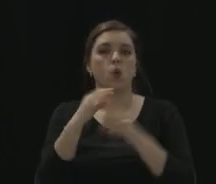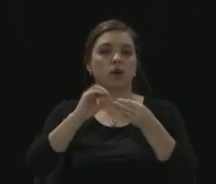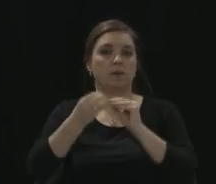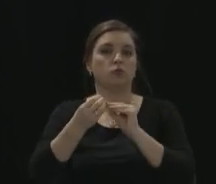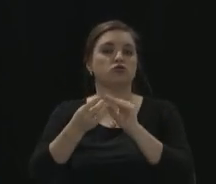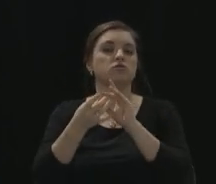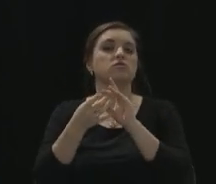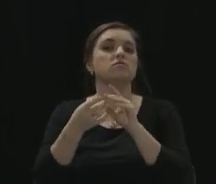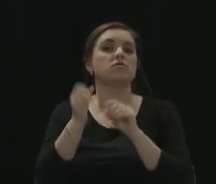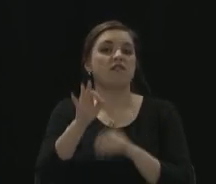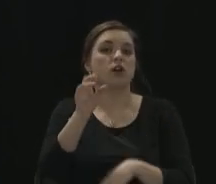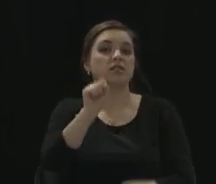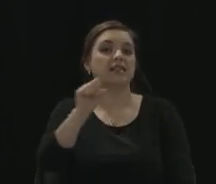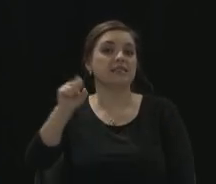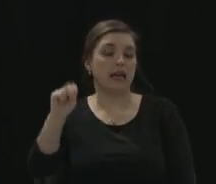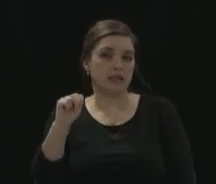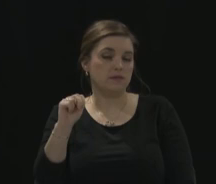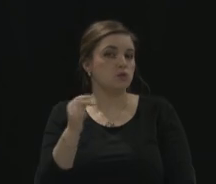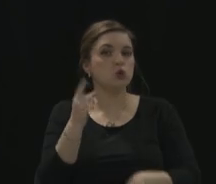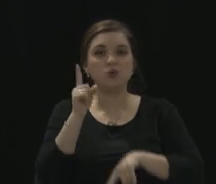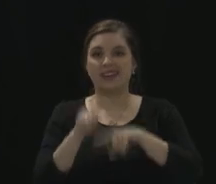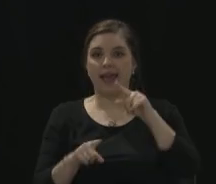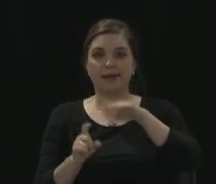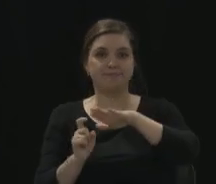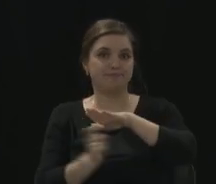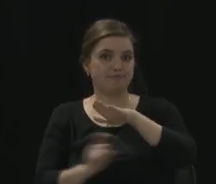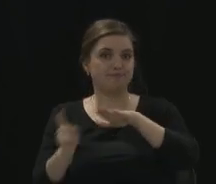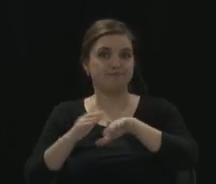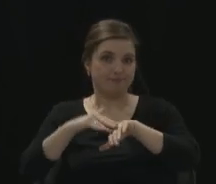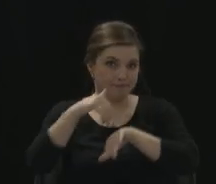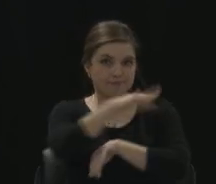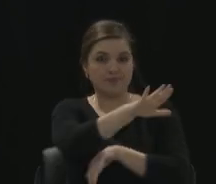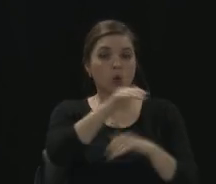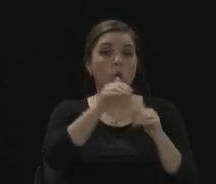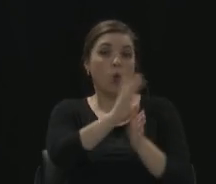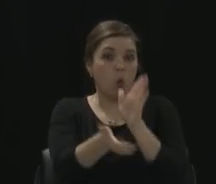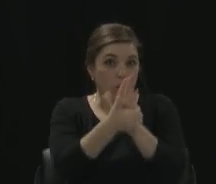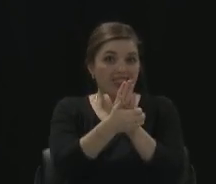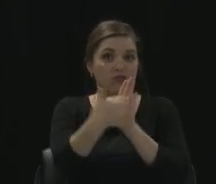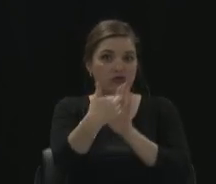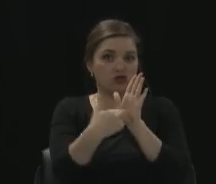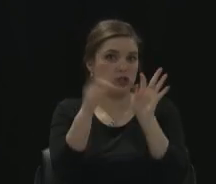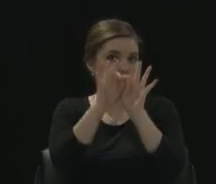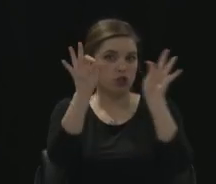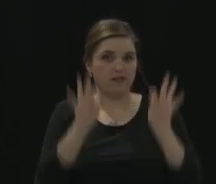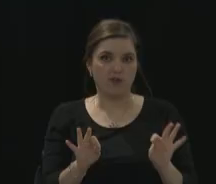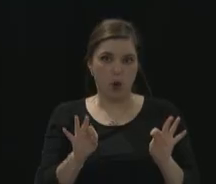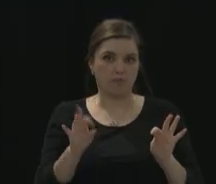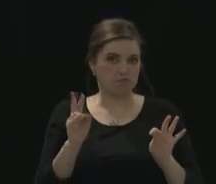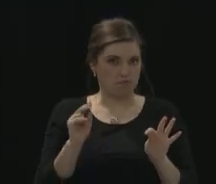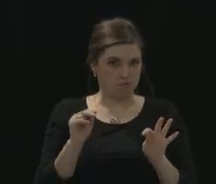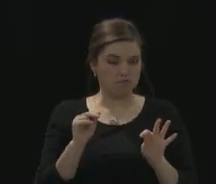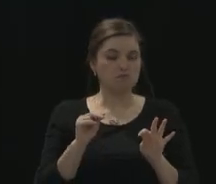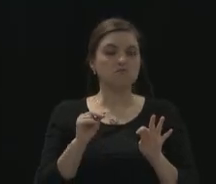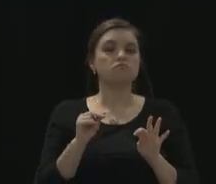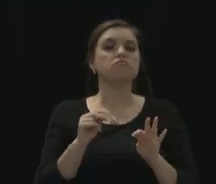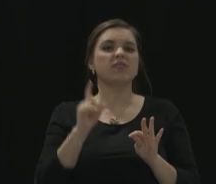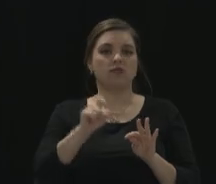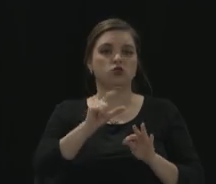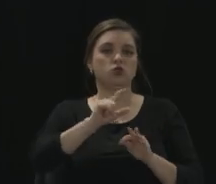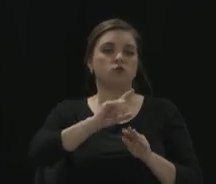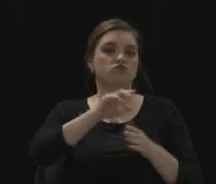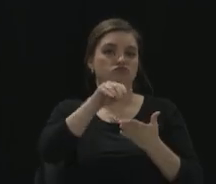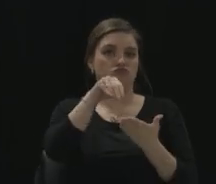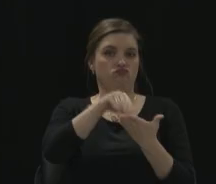copy with your registration form. Okay. So it has to be just one of those two or three numbers